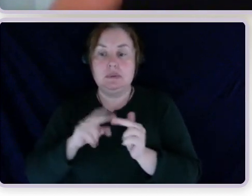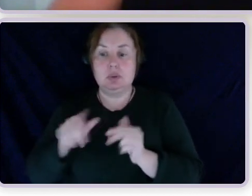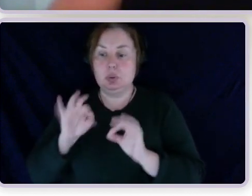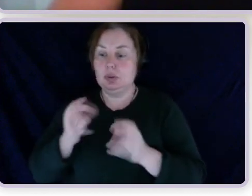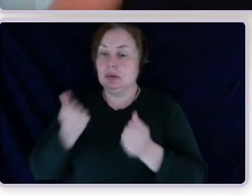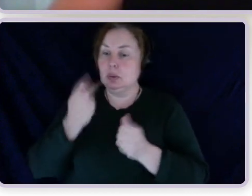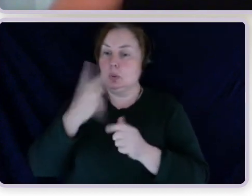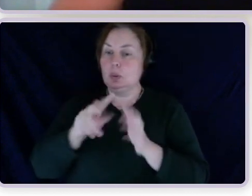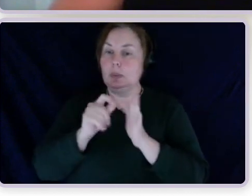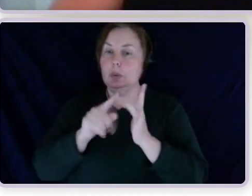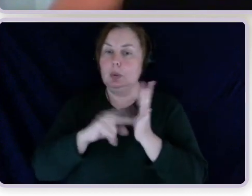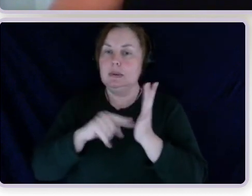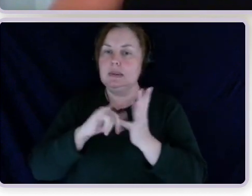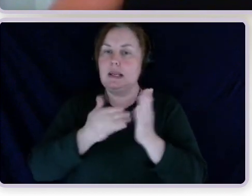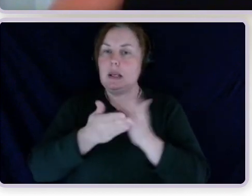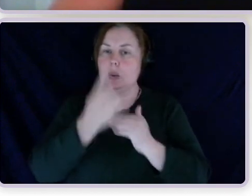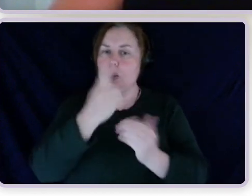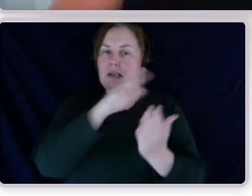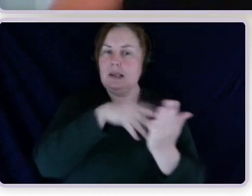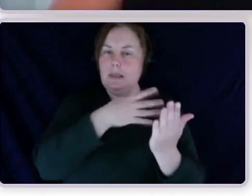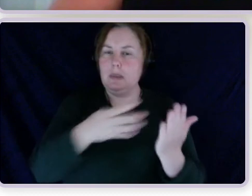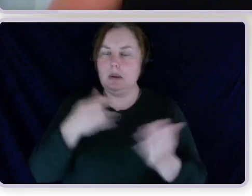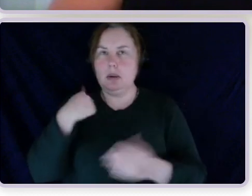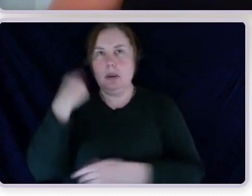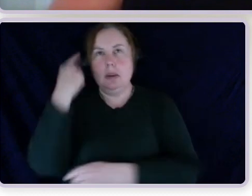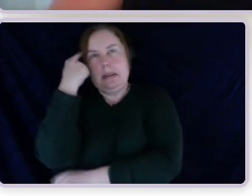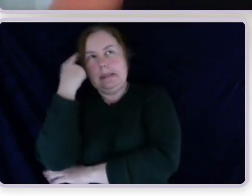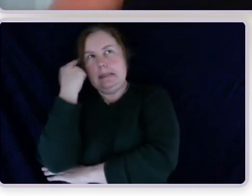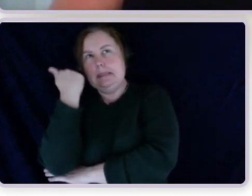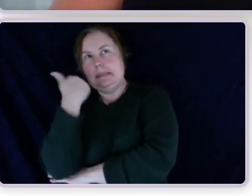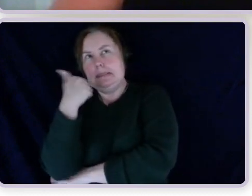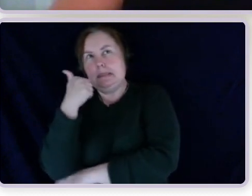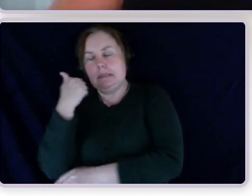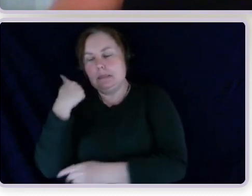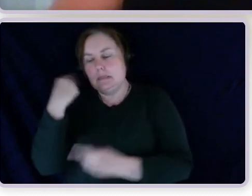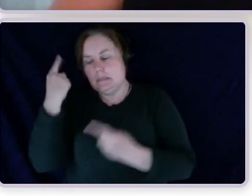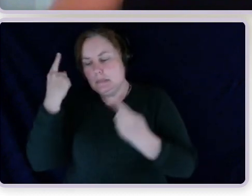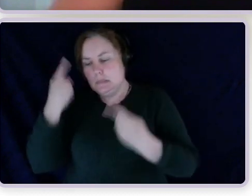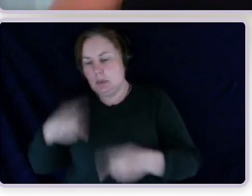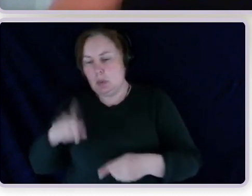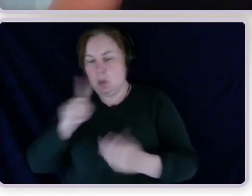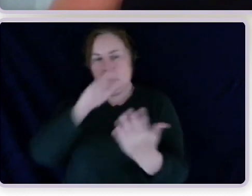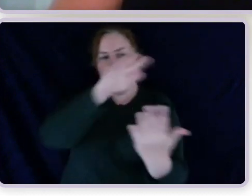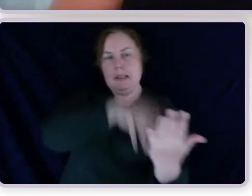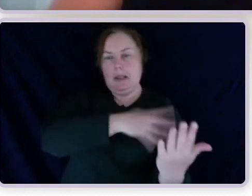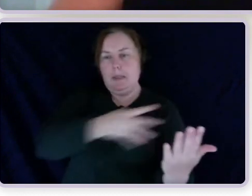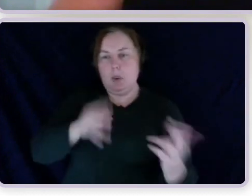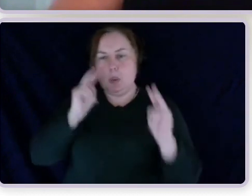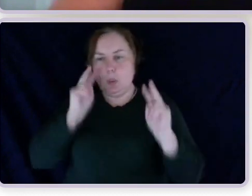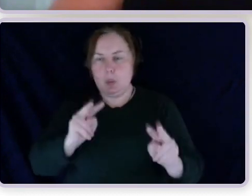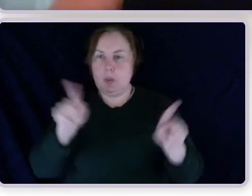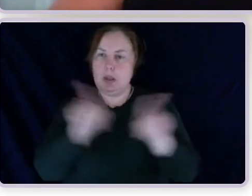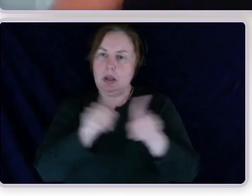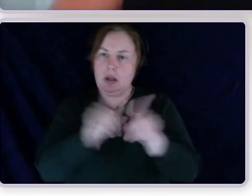And as a bit of a thought exercise, I considered what the tables would look like if you don't have that requirement.